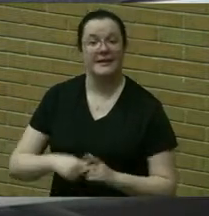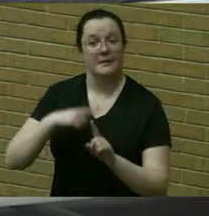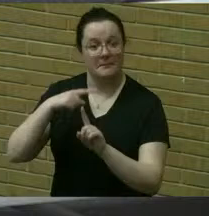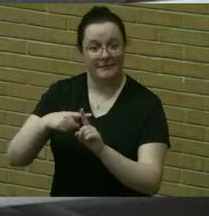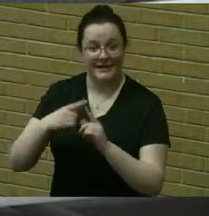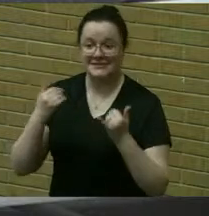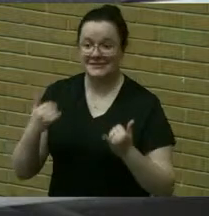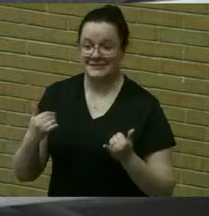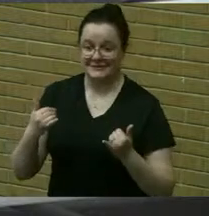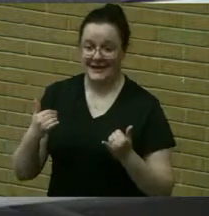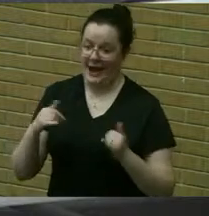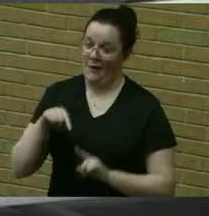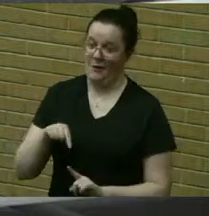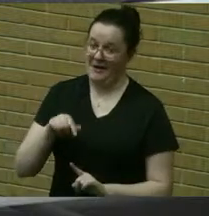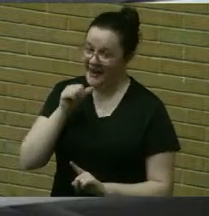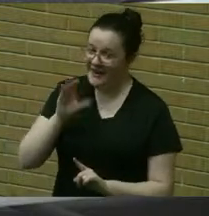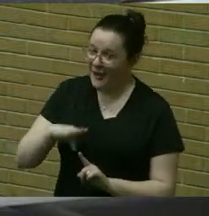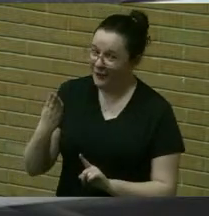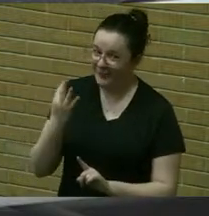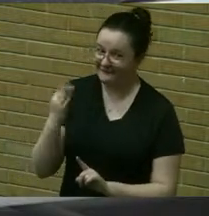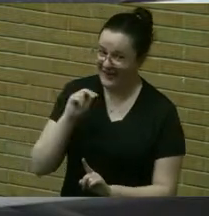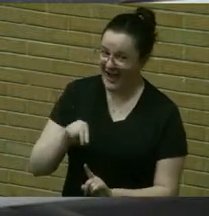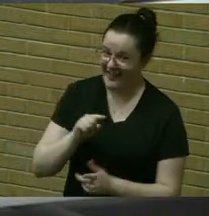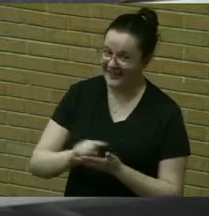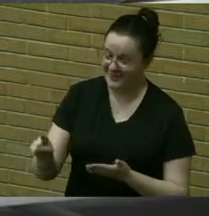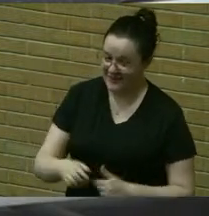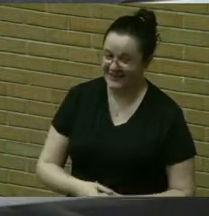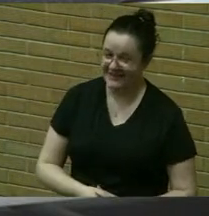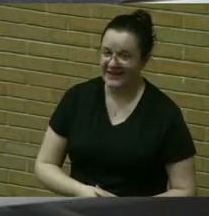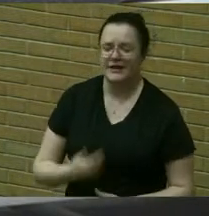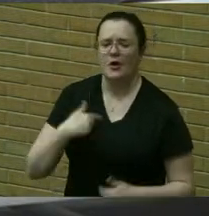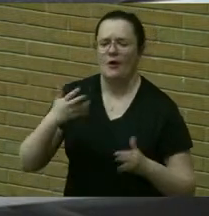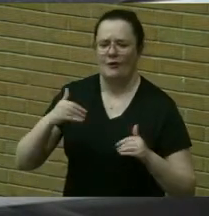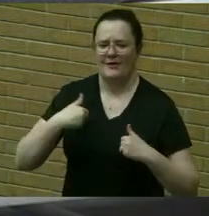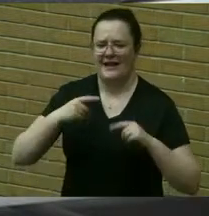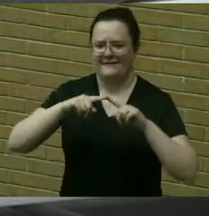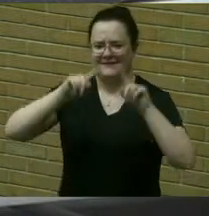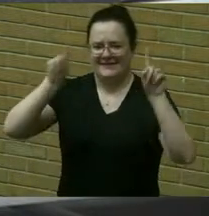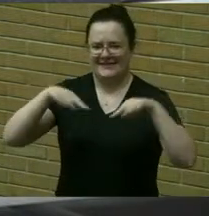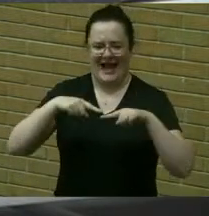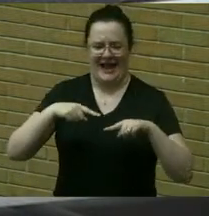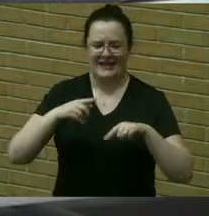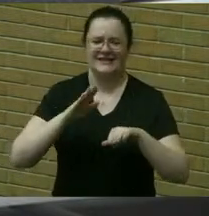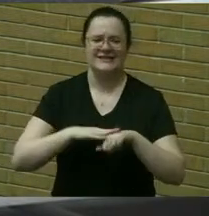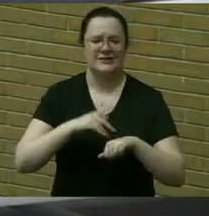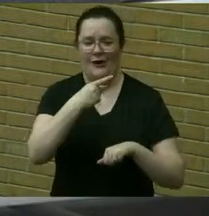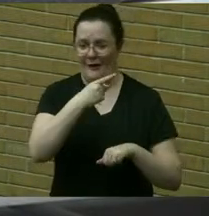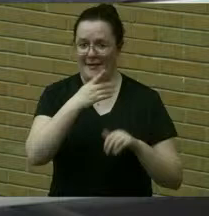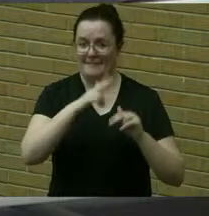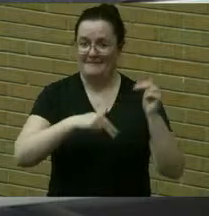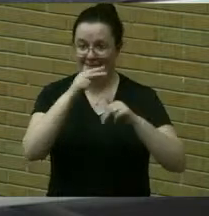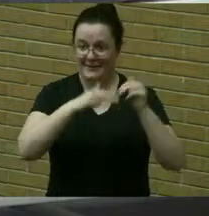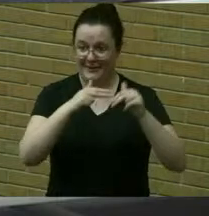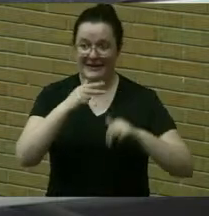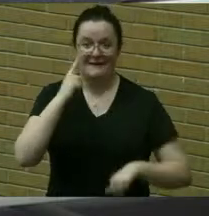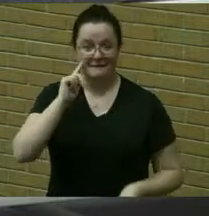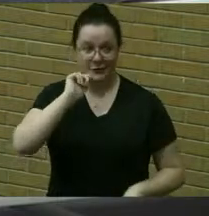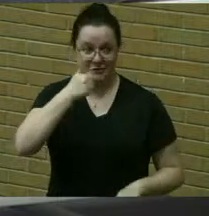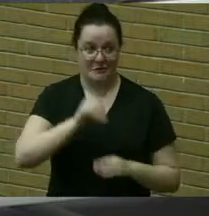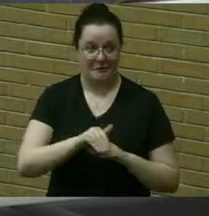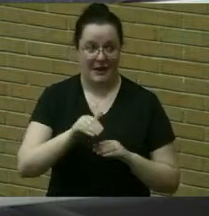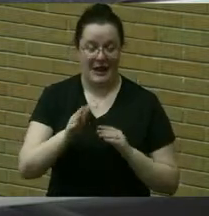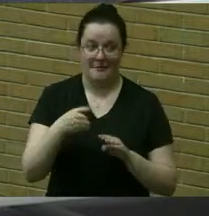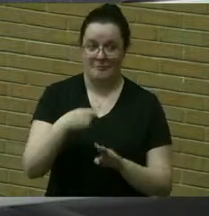friday either um so i've already got signs ready to go on every door to the building um tomorrow night before people go home